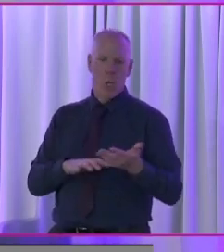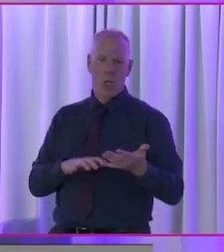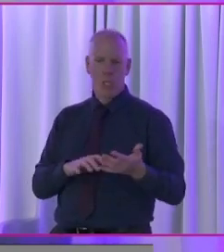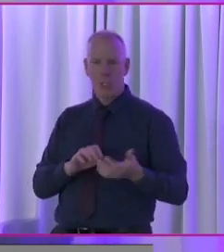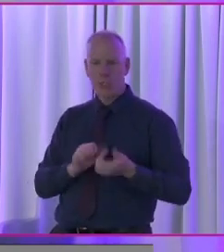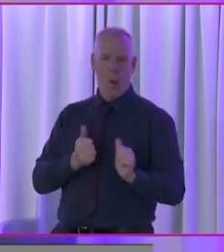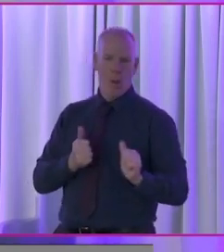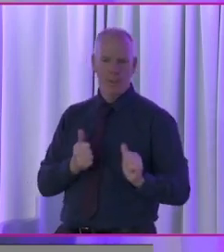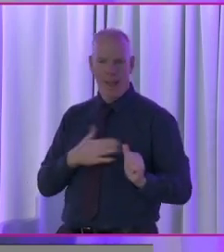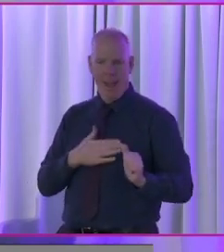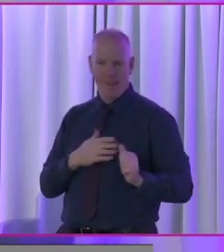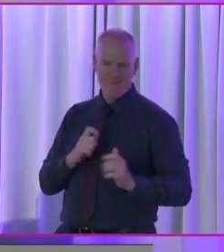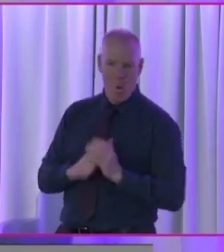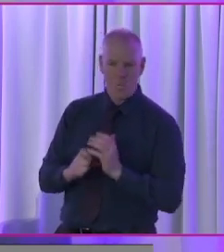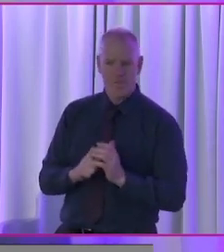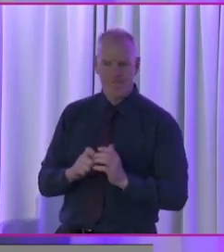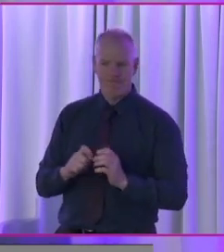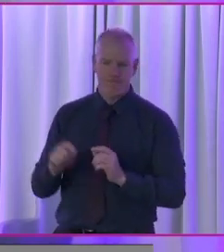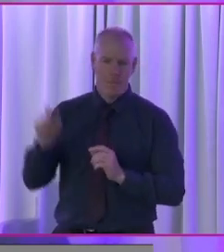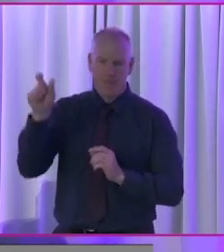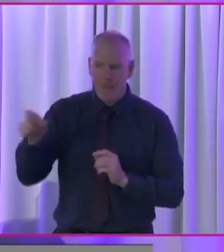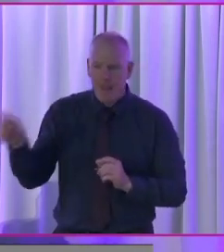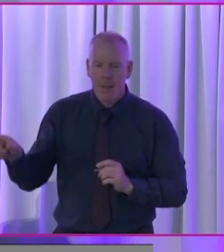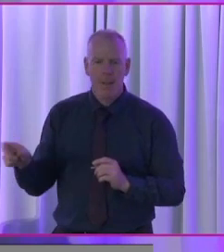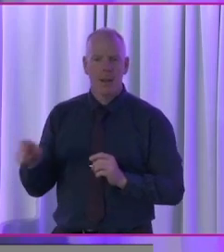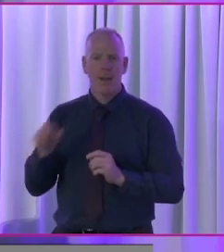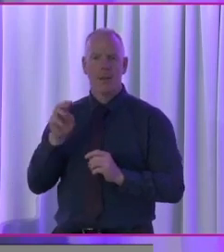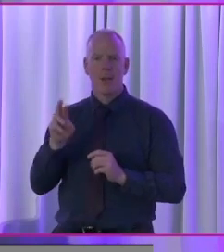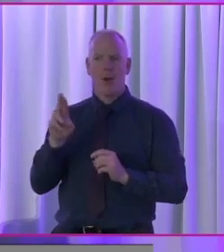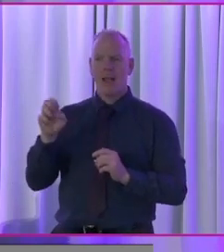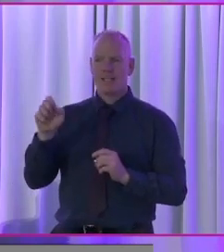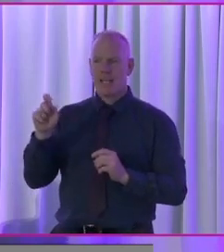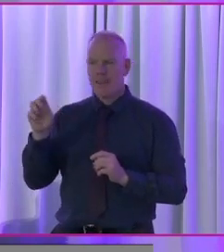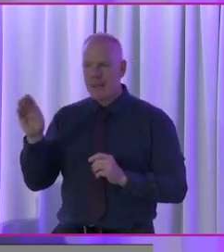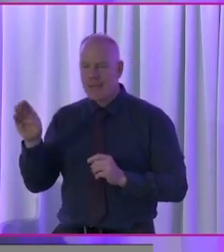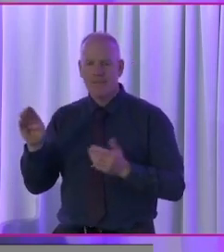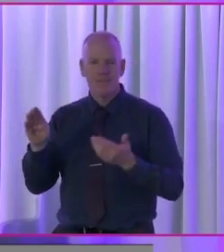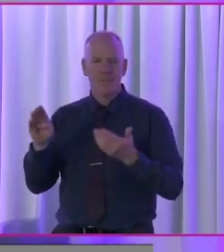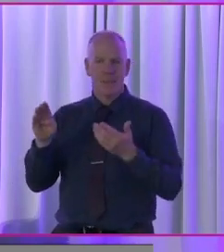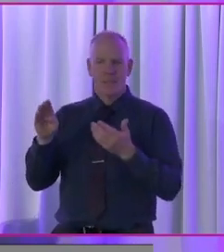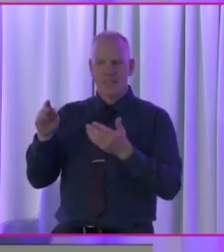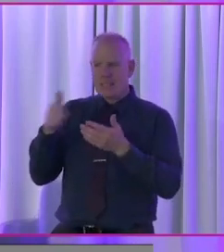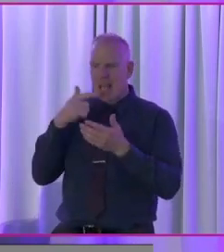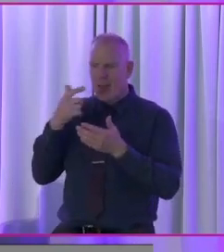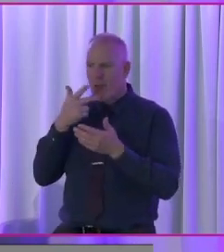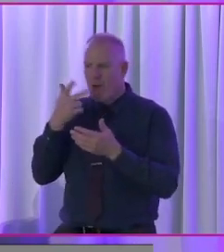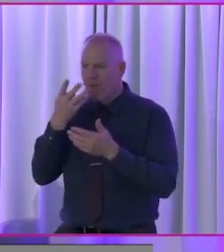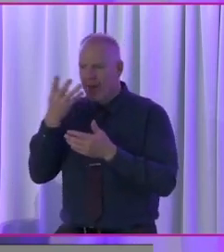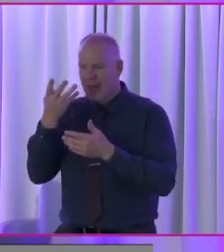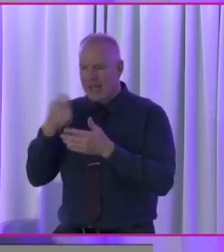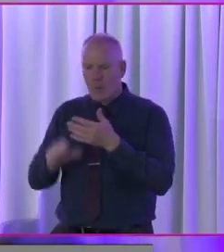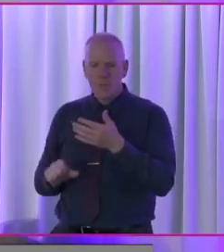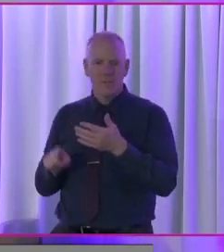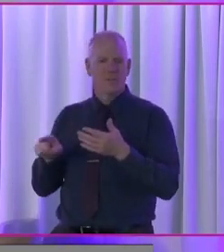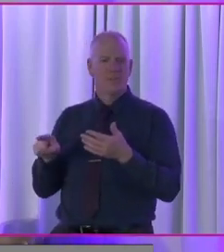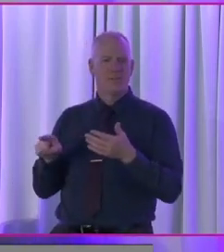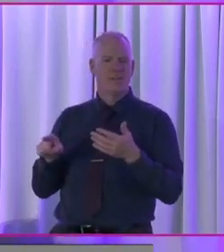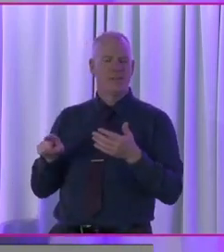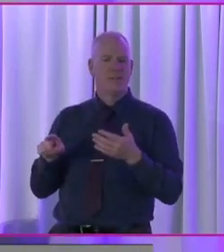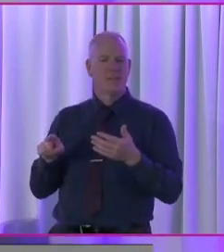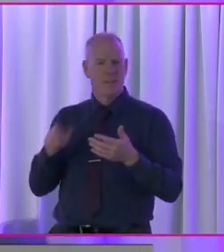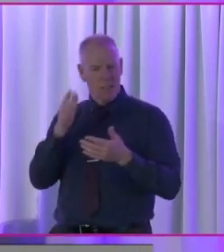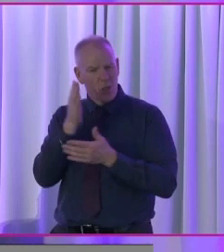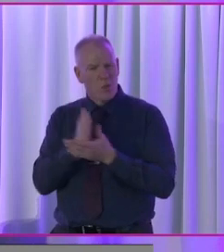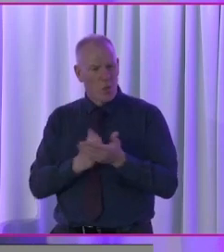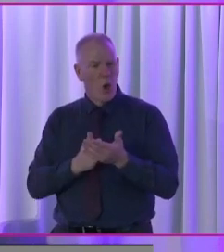way we vote, um, for people. It's PRS TV and people like that too. There would want to be some kind of a groundswell